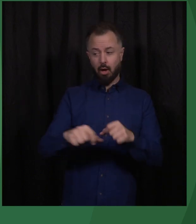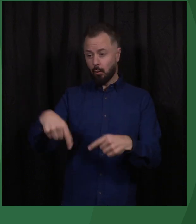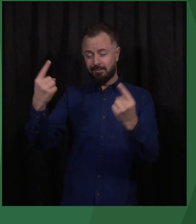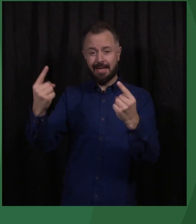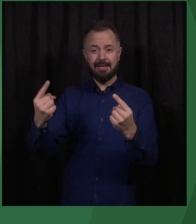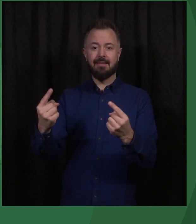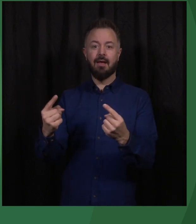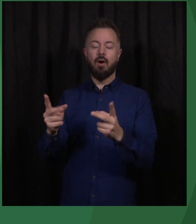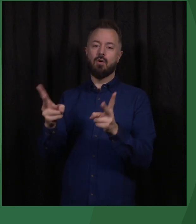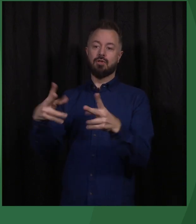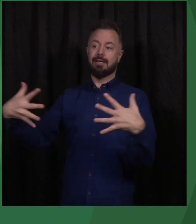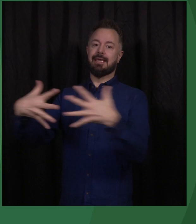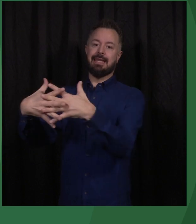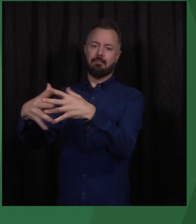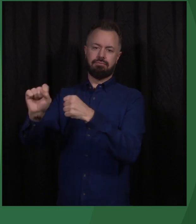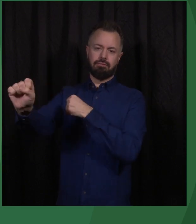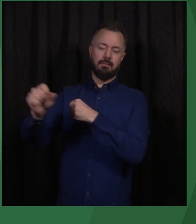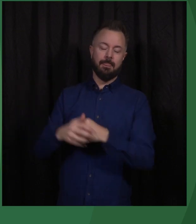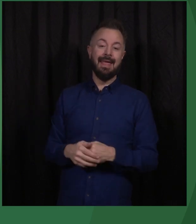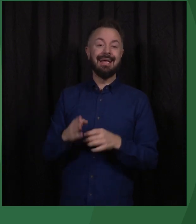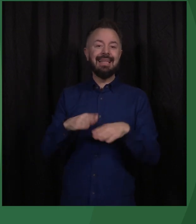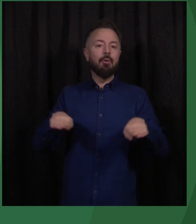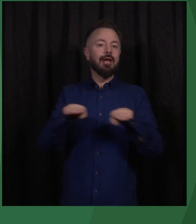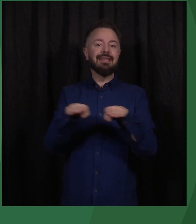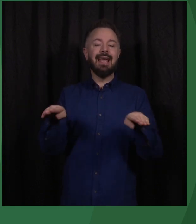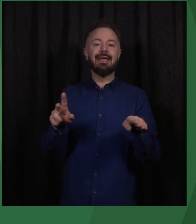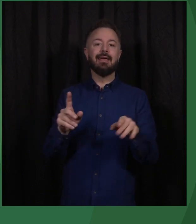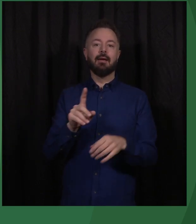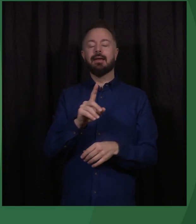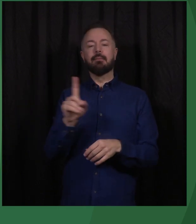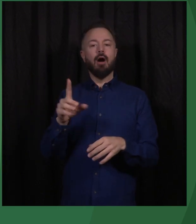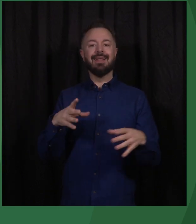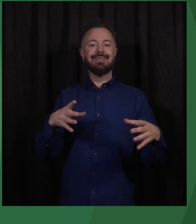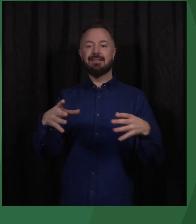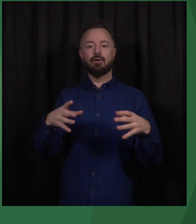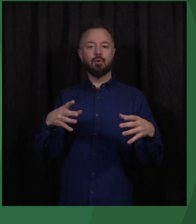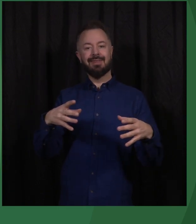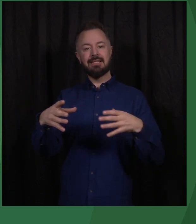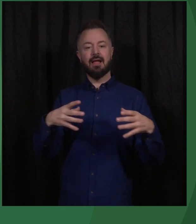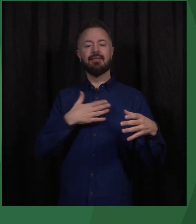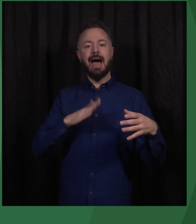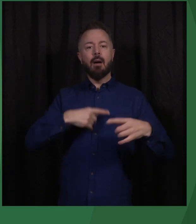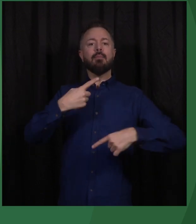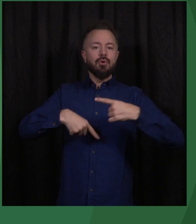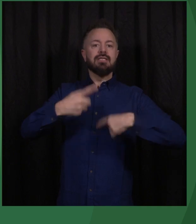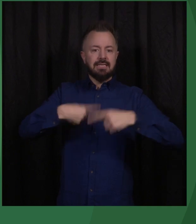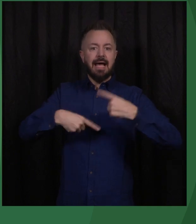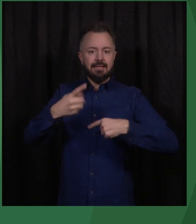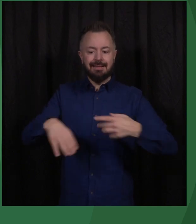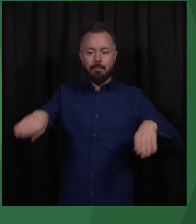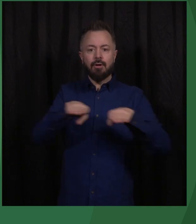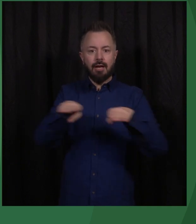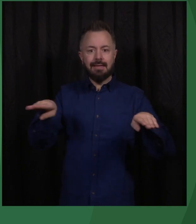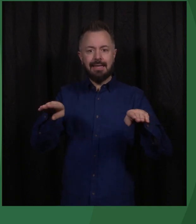and war. Democracy is not a state, it's a process. Democracies take